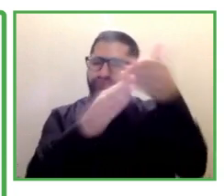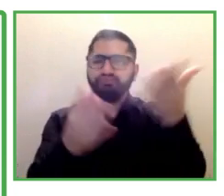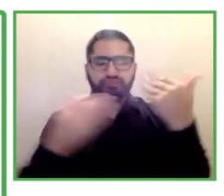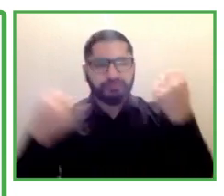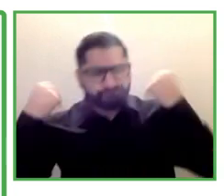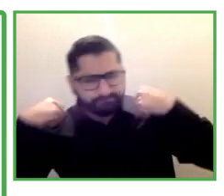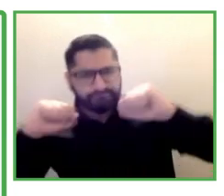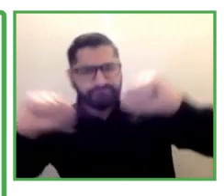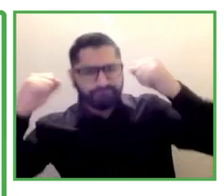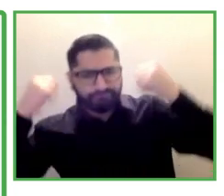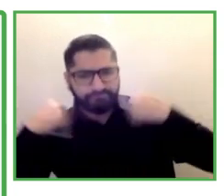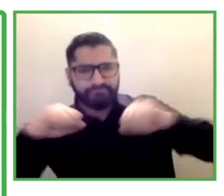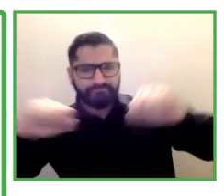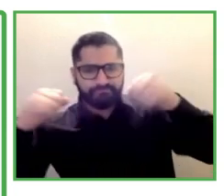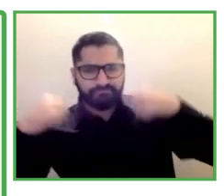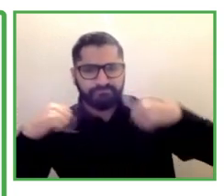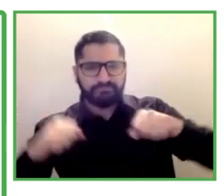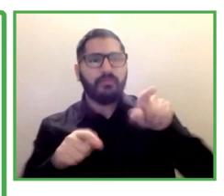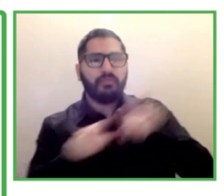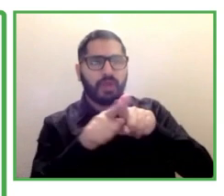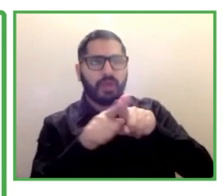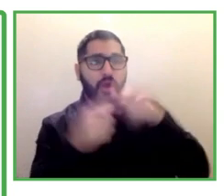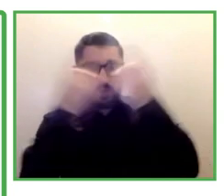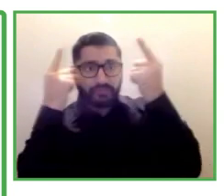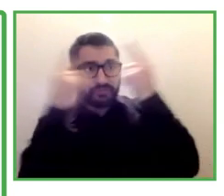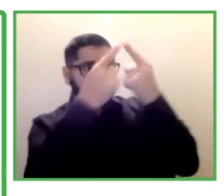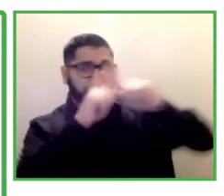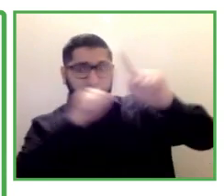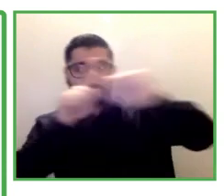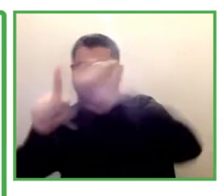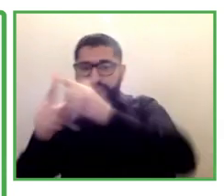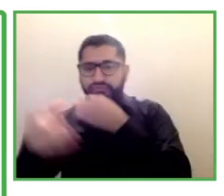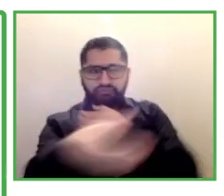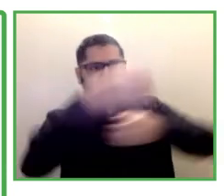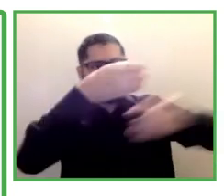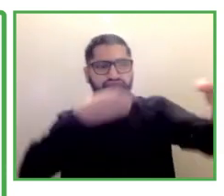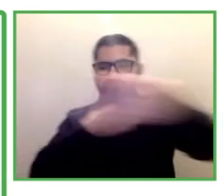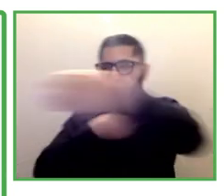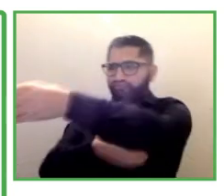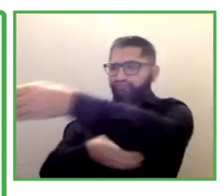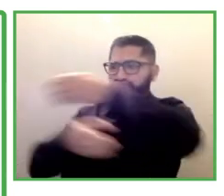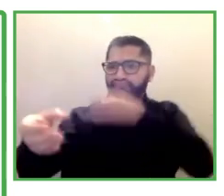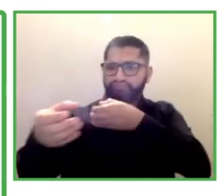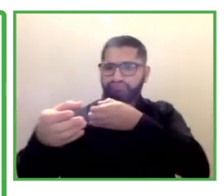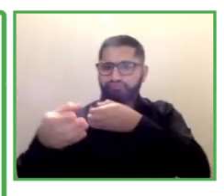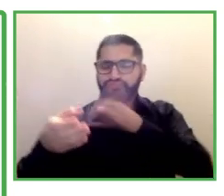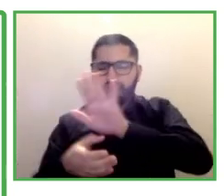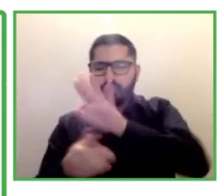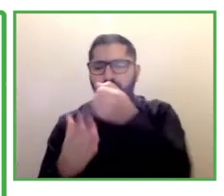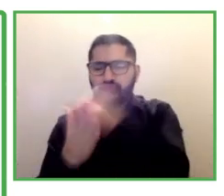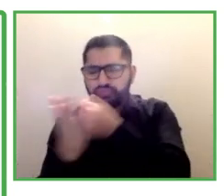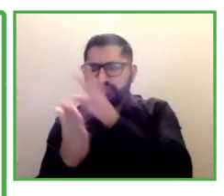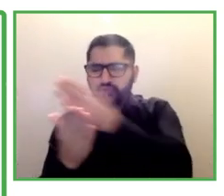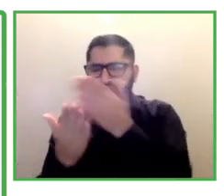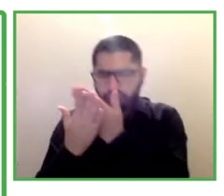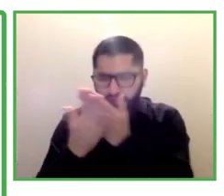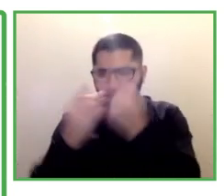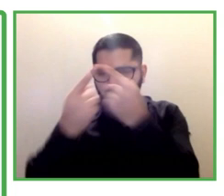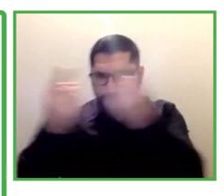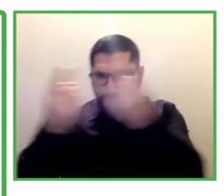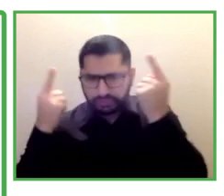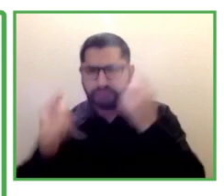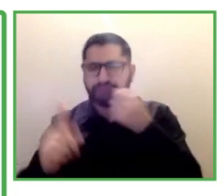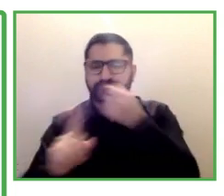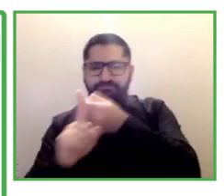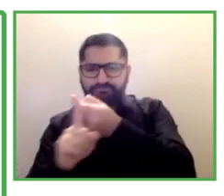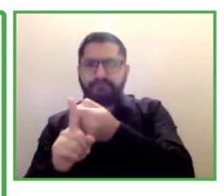world of work. Now, I think we can all say whether we are in our country or looking abroad, I think this